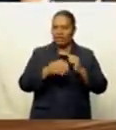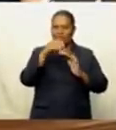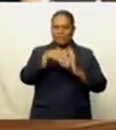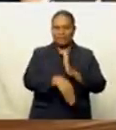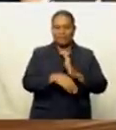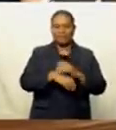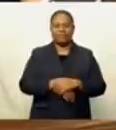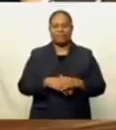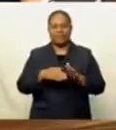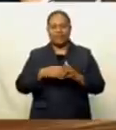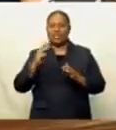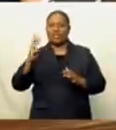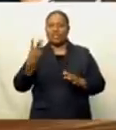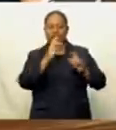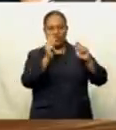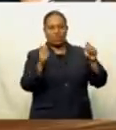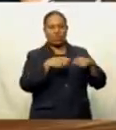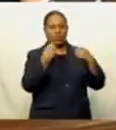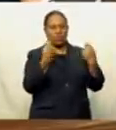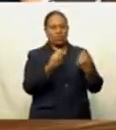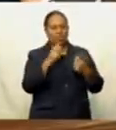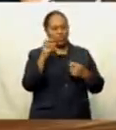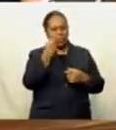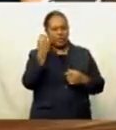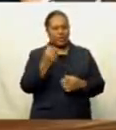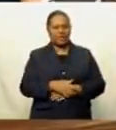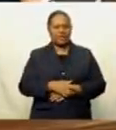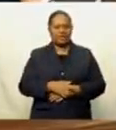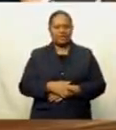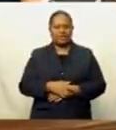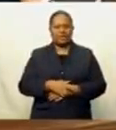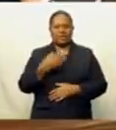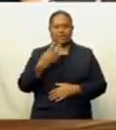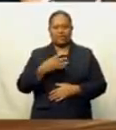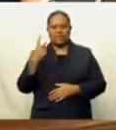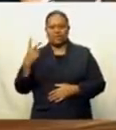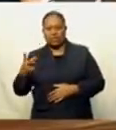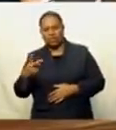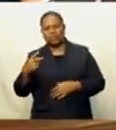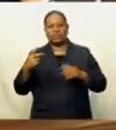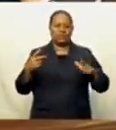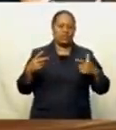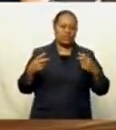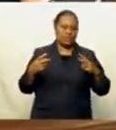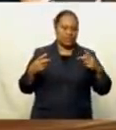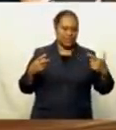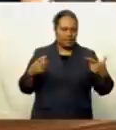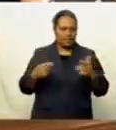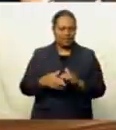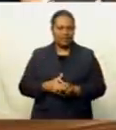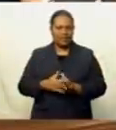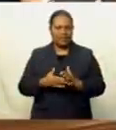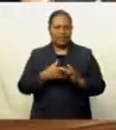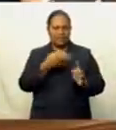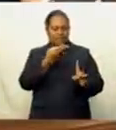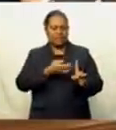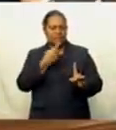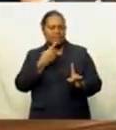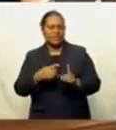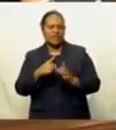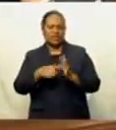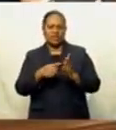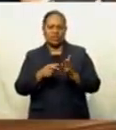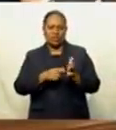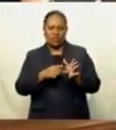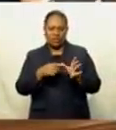recording their third win yesterday after beating Melbourne Rebels 42-27. Fiji-born Chona Nareki scored a try for the